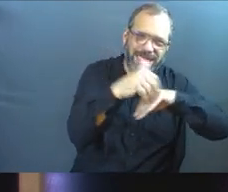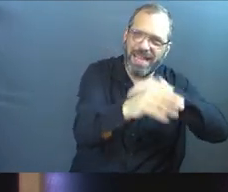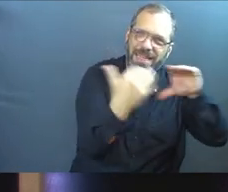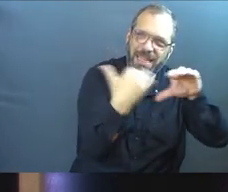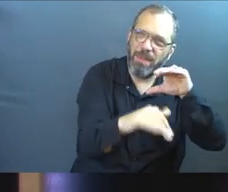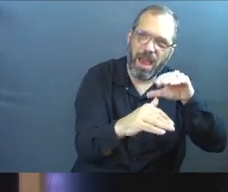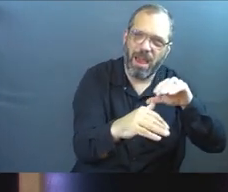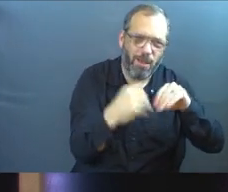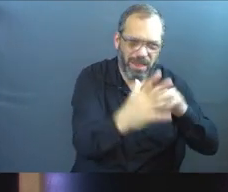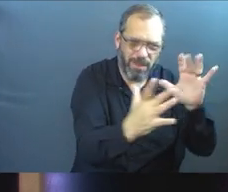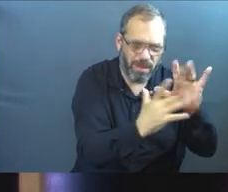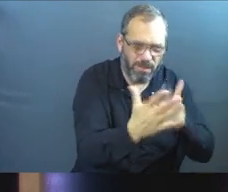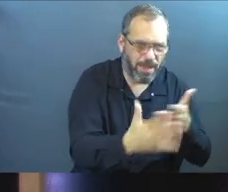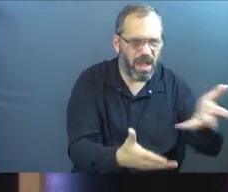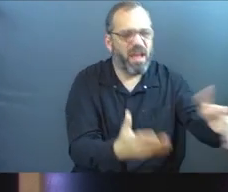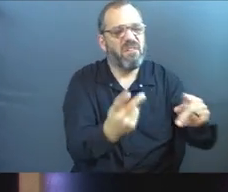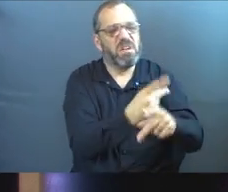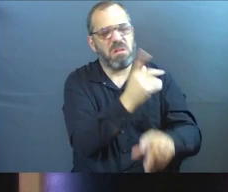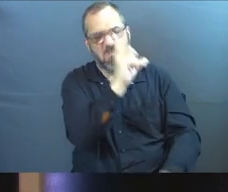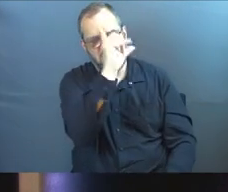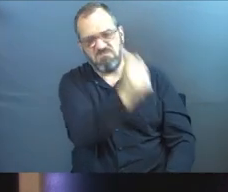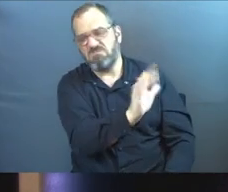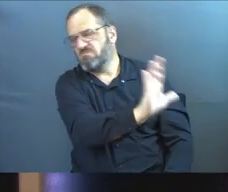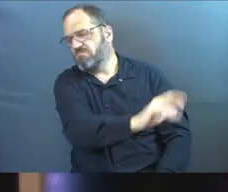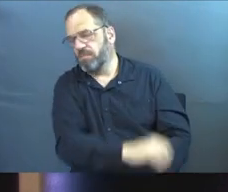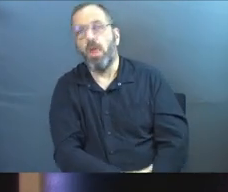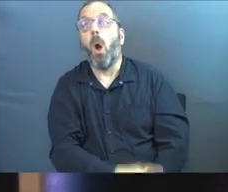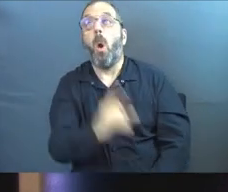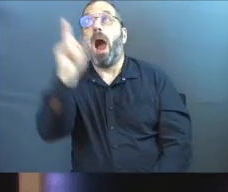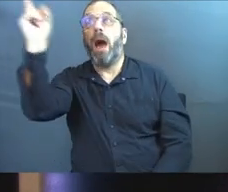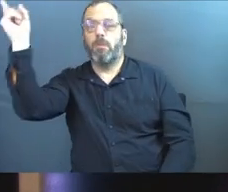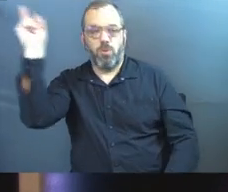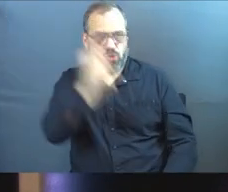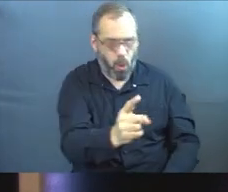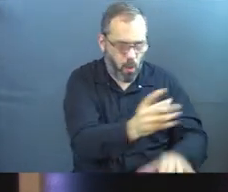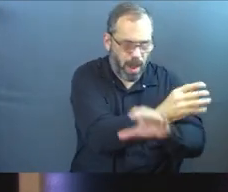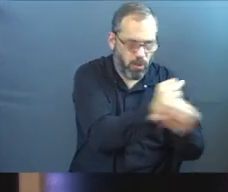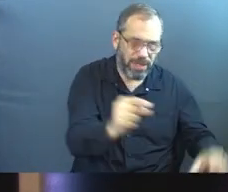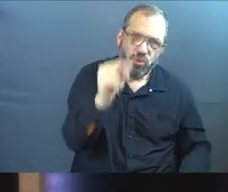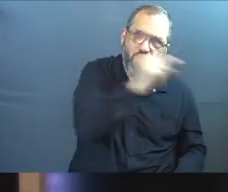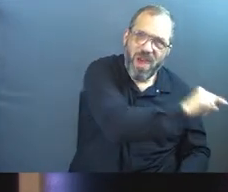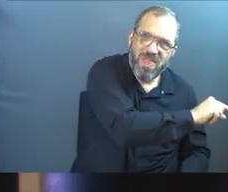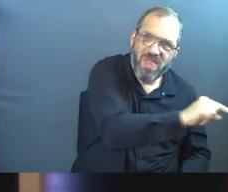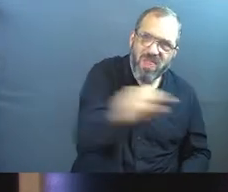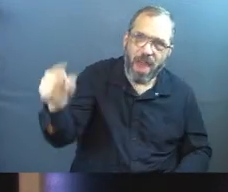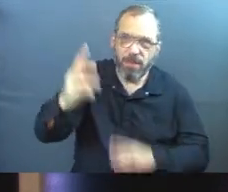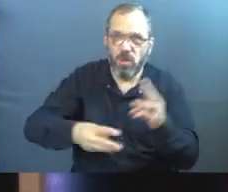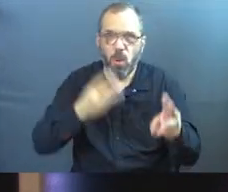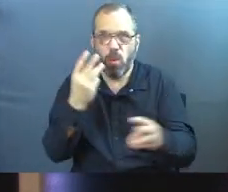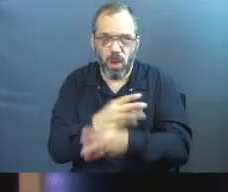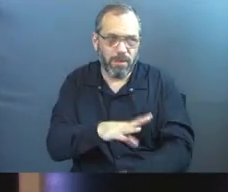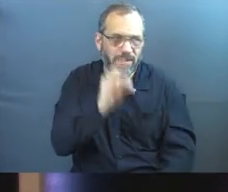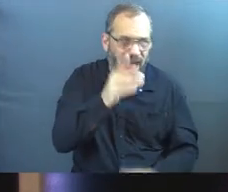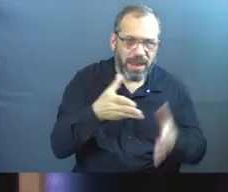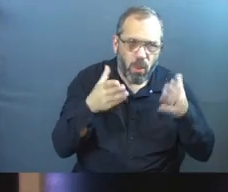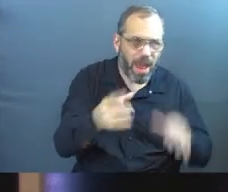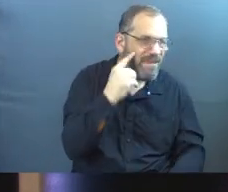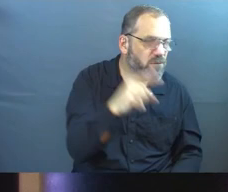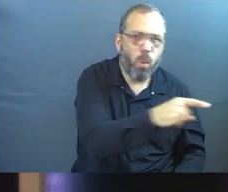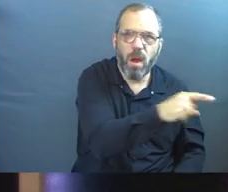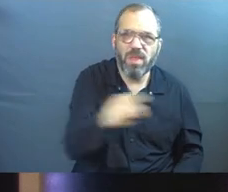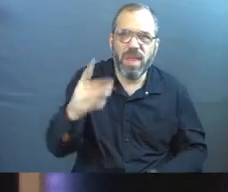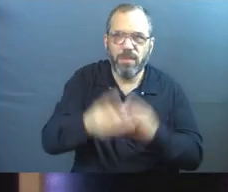I'm not just going to give them the Bible and say, figure it out. I'm going to go and I'm going to rescue them and I'm going to find a way for them.